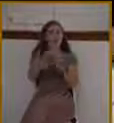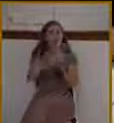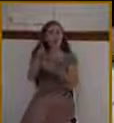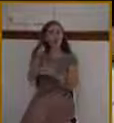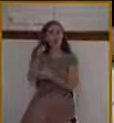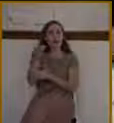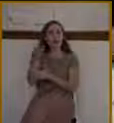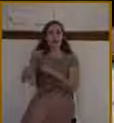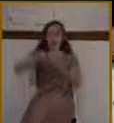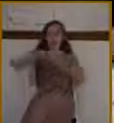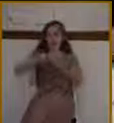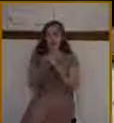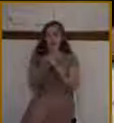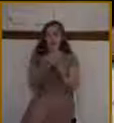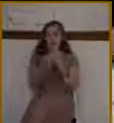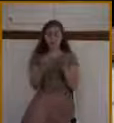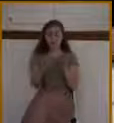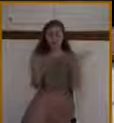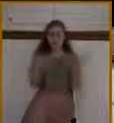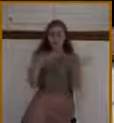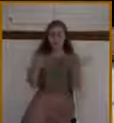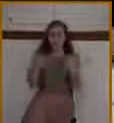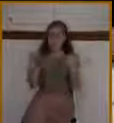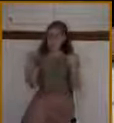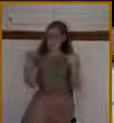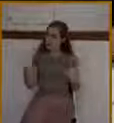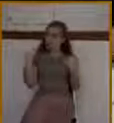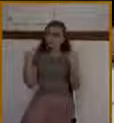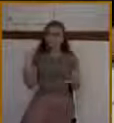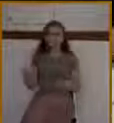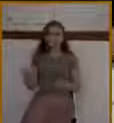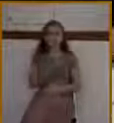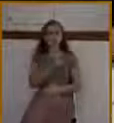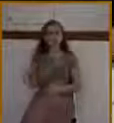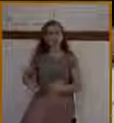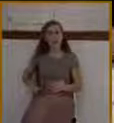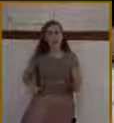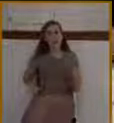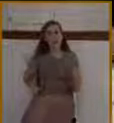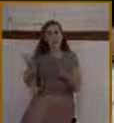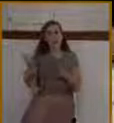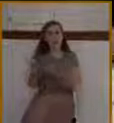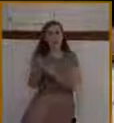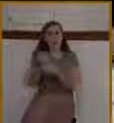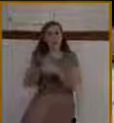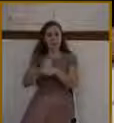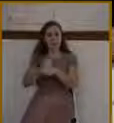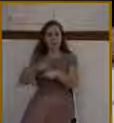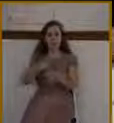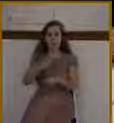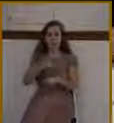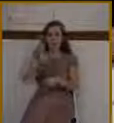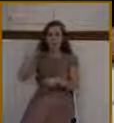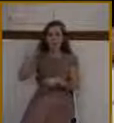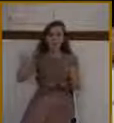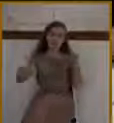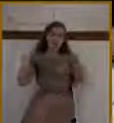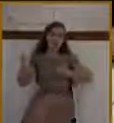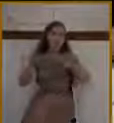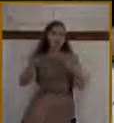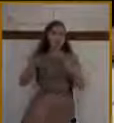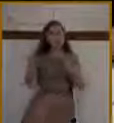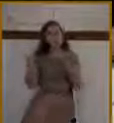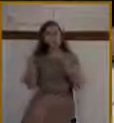starts out like this. This is the day that the Lord has made. We will rejoice and be glad in it. How many have ever quoted that